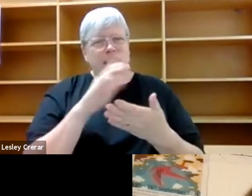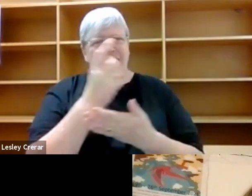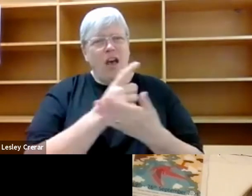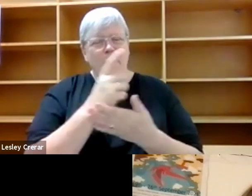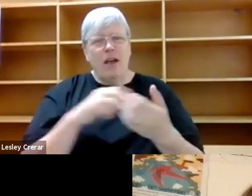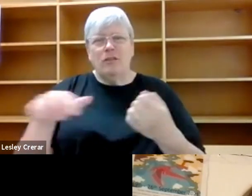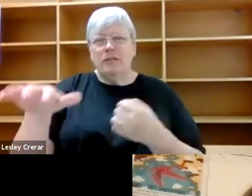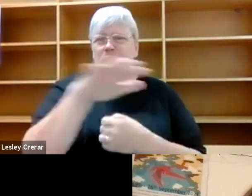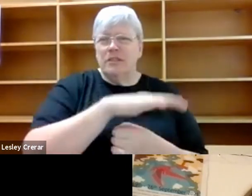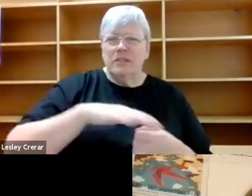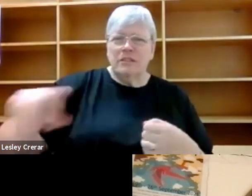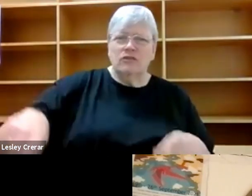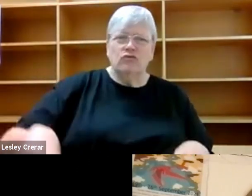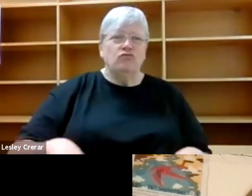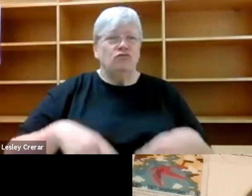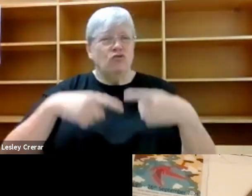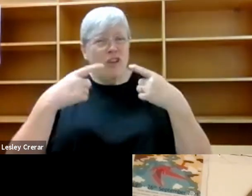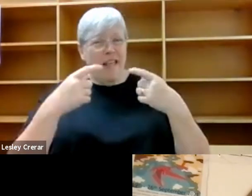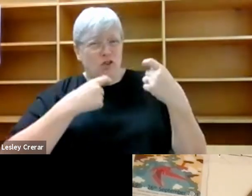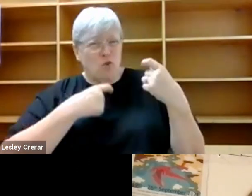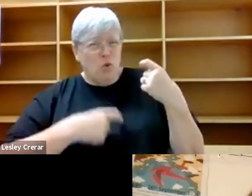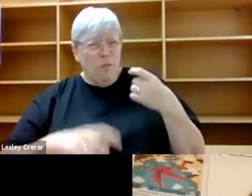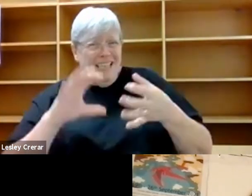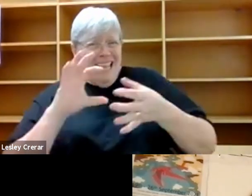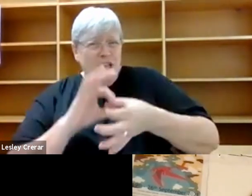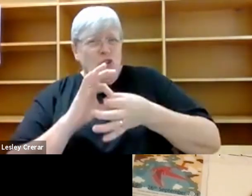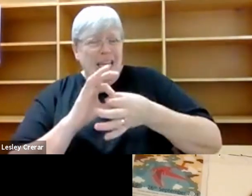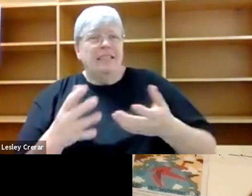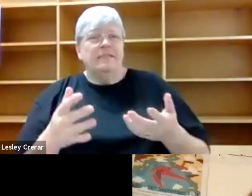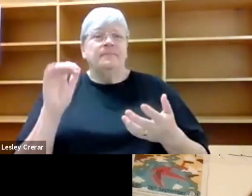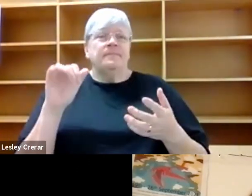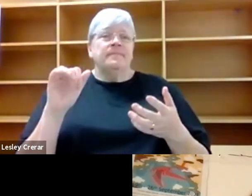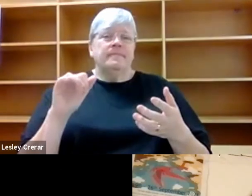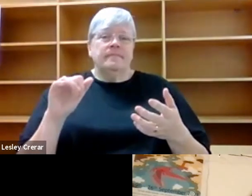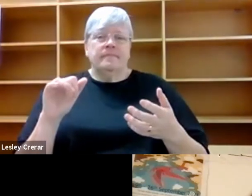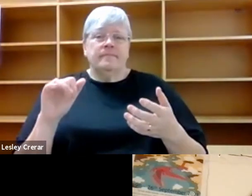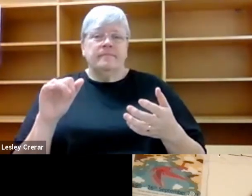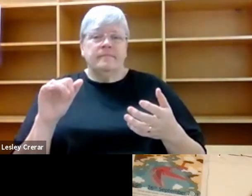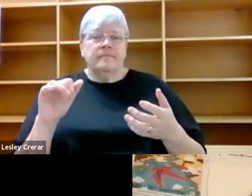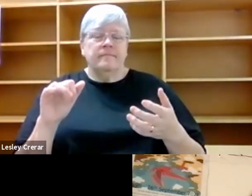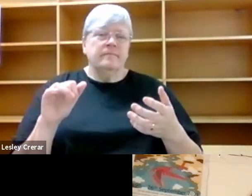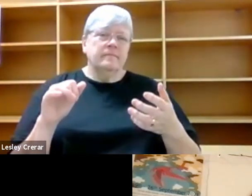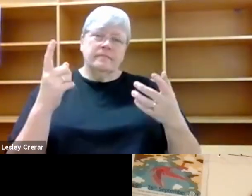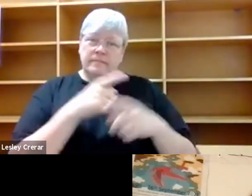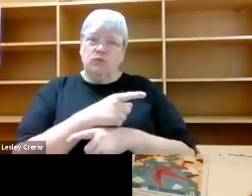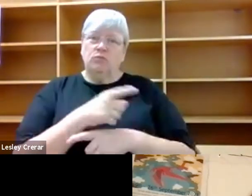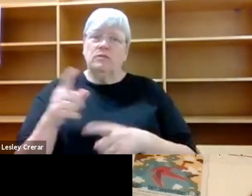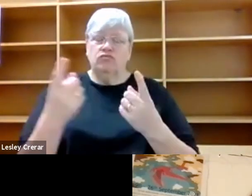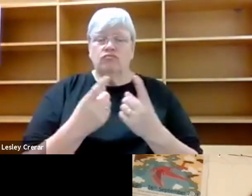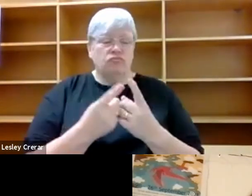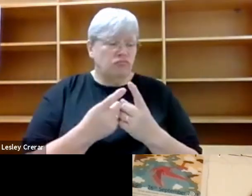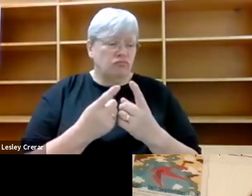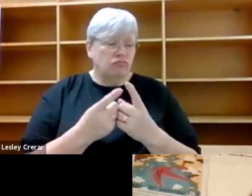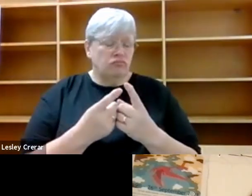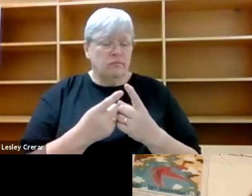interconnectedness. Yeah, I think, you know, it was one of those things that I, I almost had